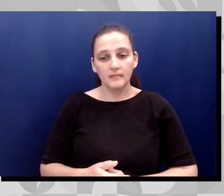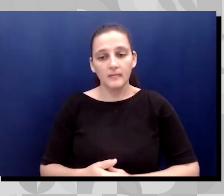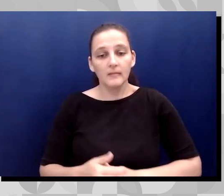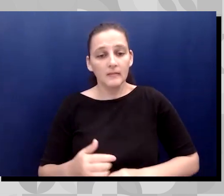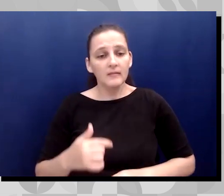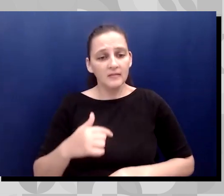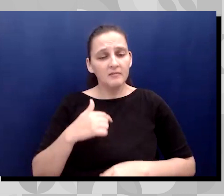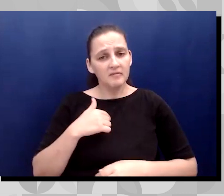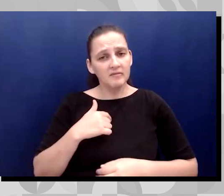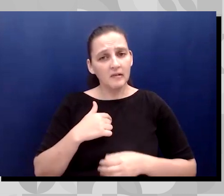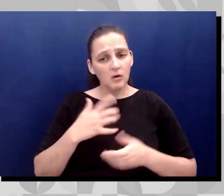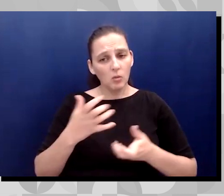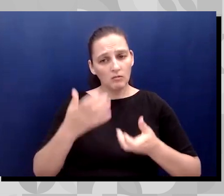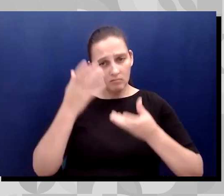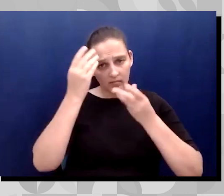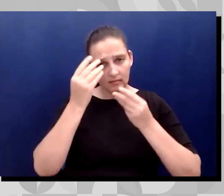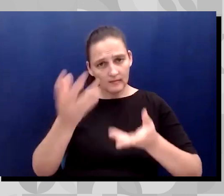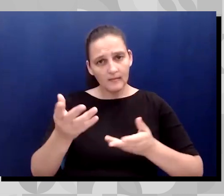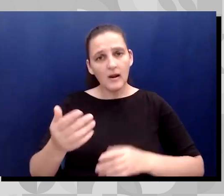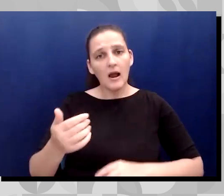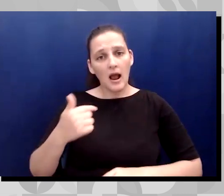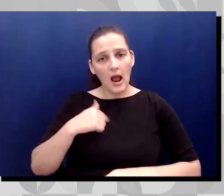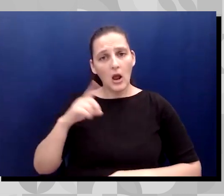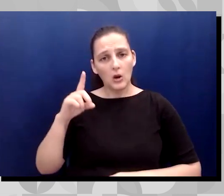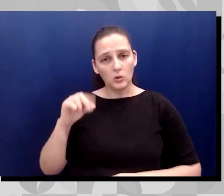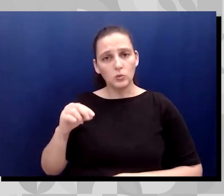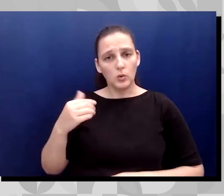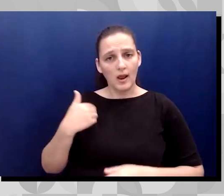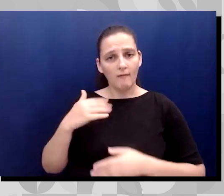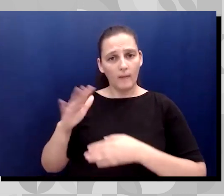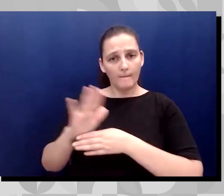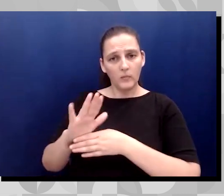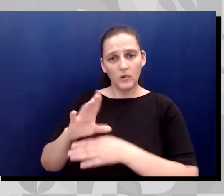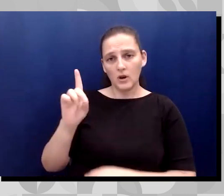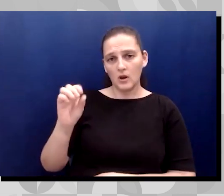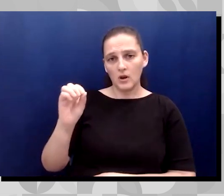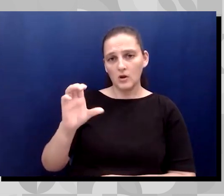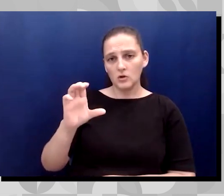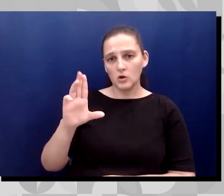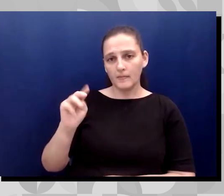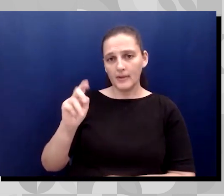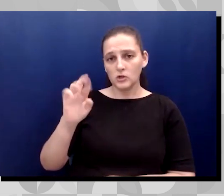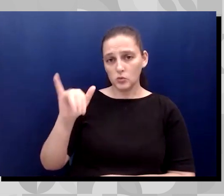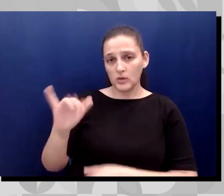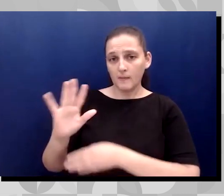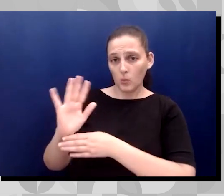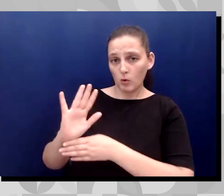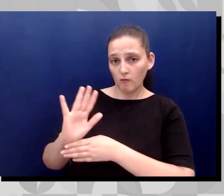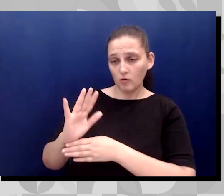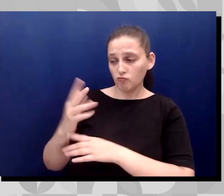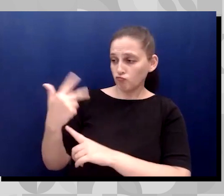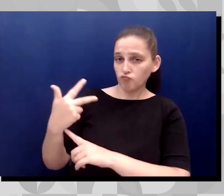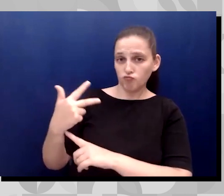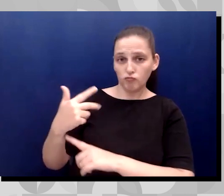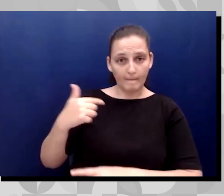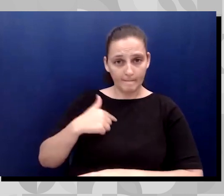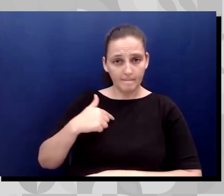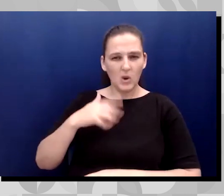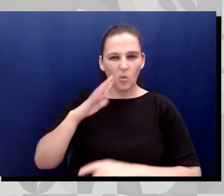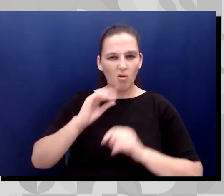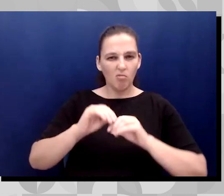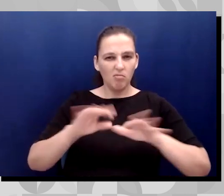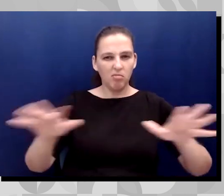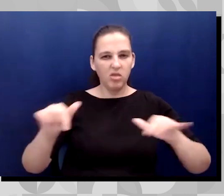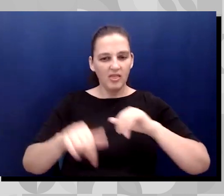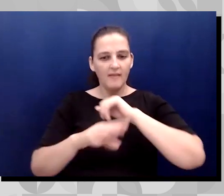documentary that will be coming out this fall. The documentary is